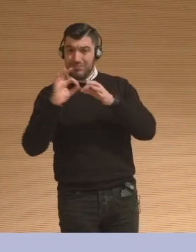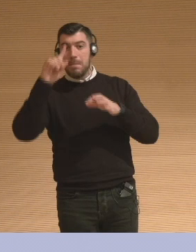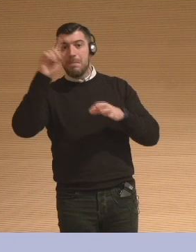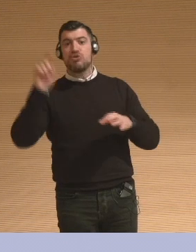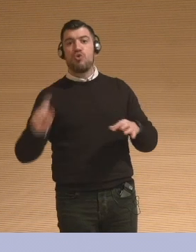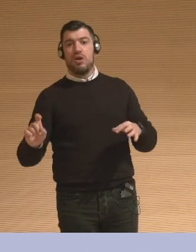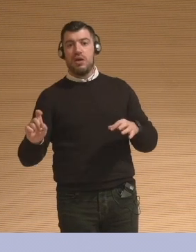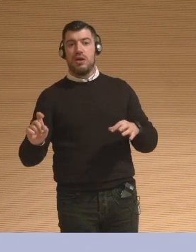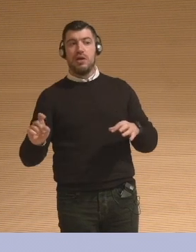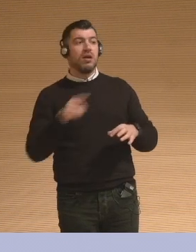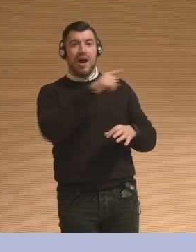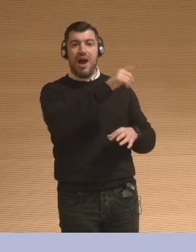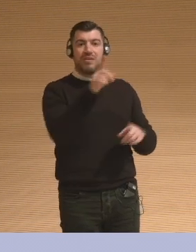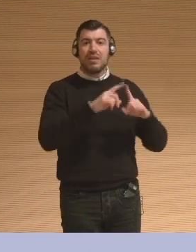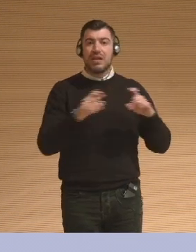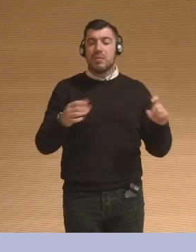They are spiritual.